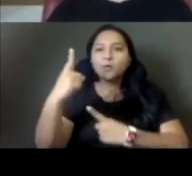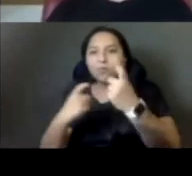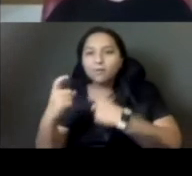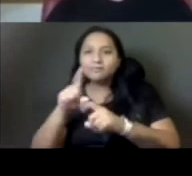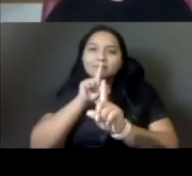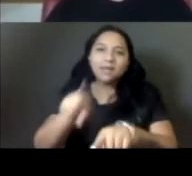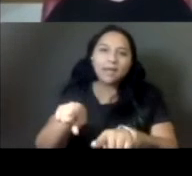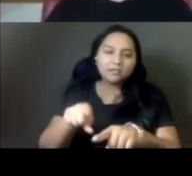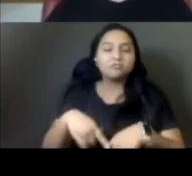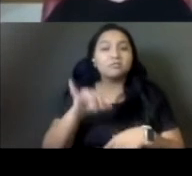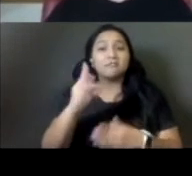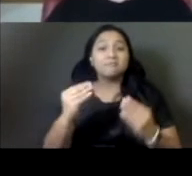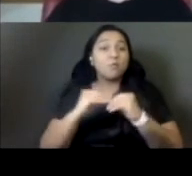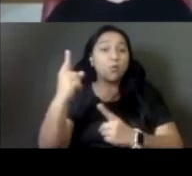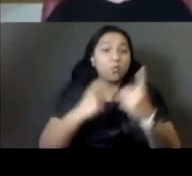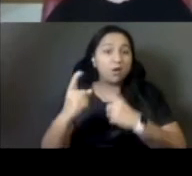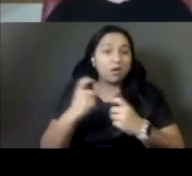If you have further questions, please let us know.